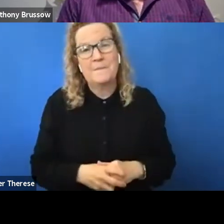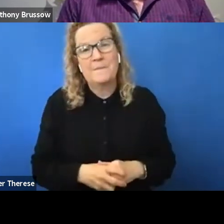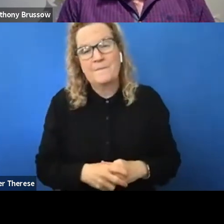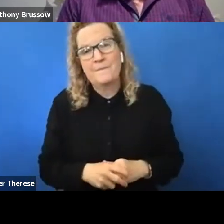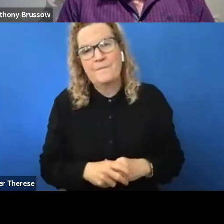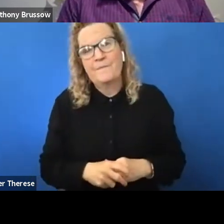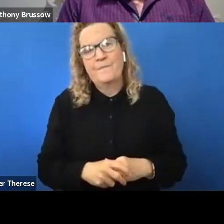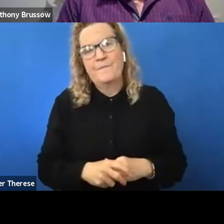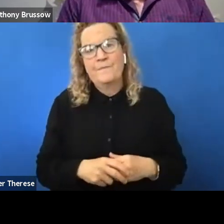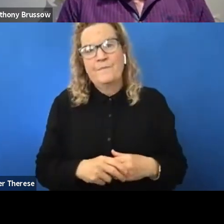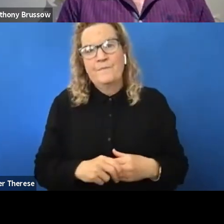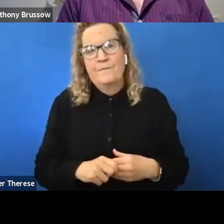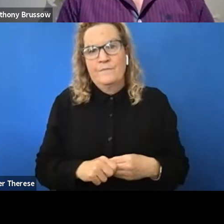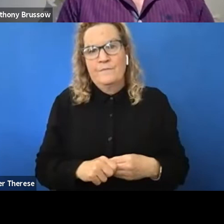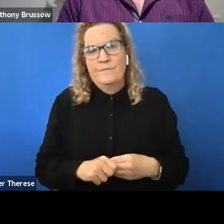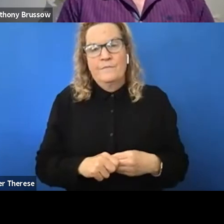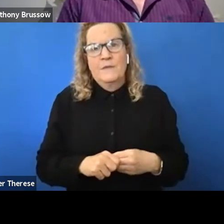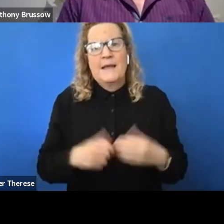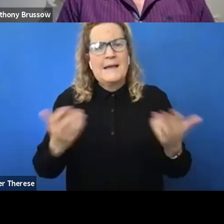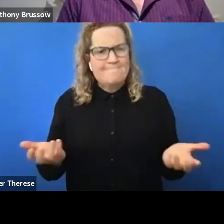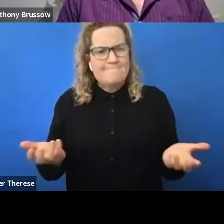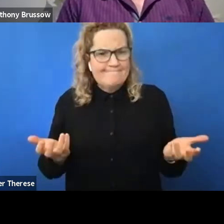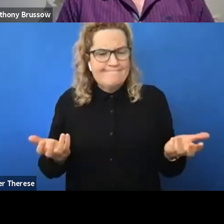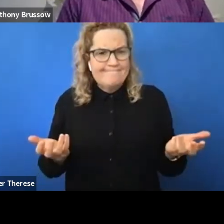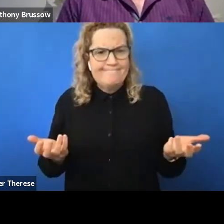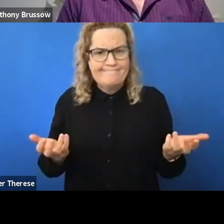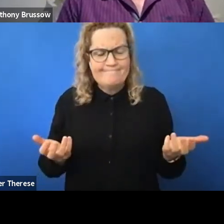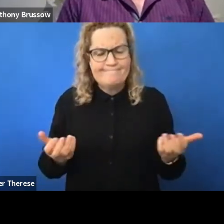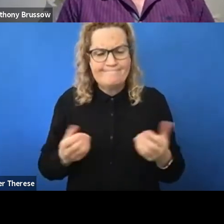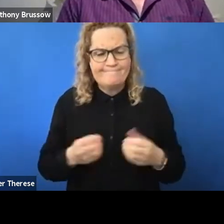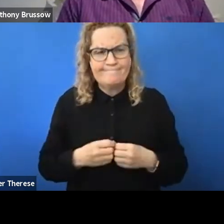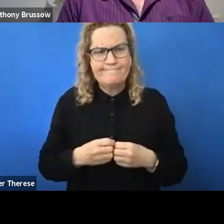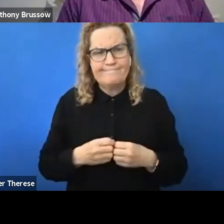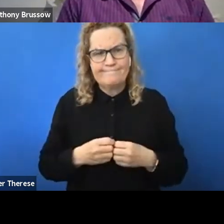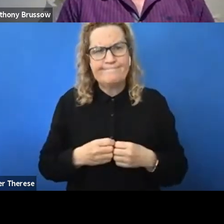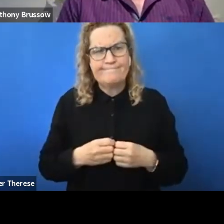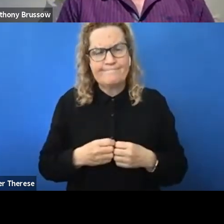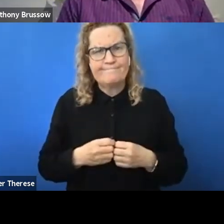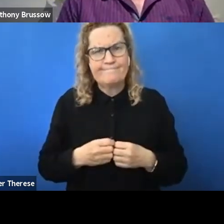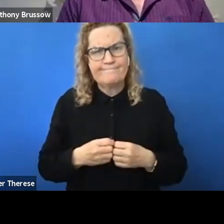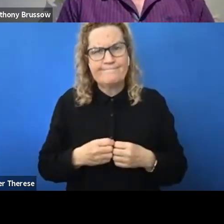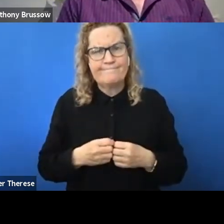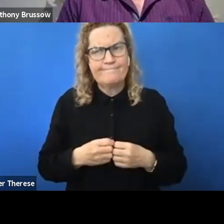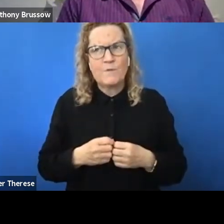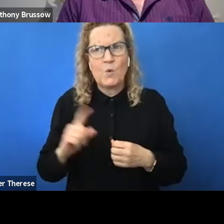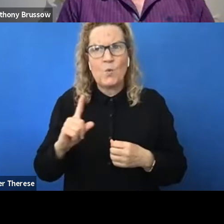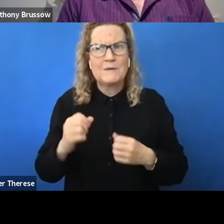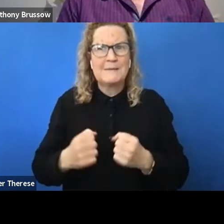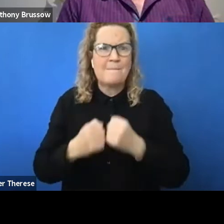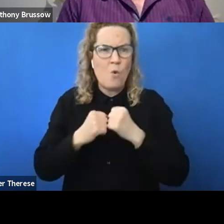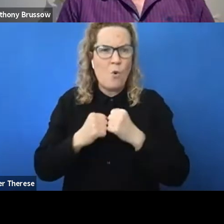I guess the support that really worked well for me